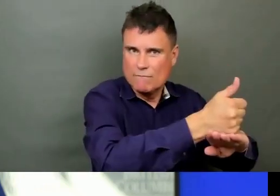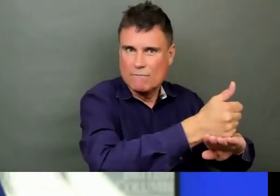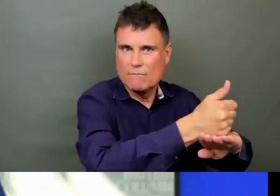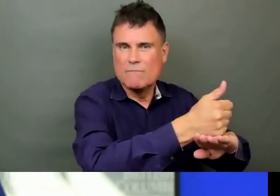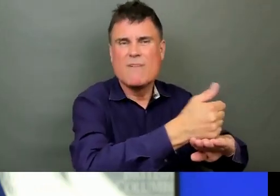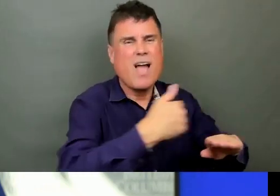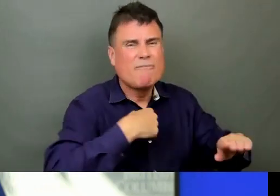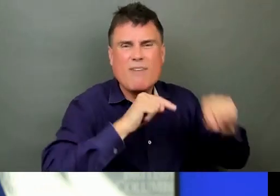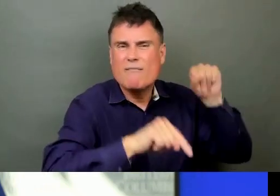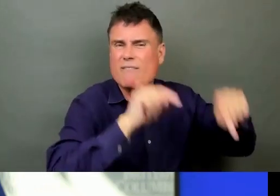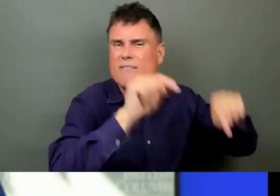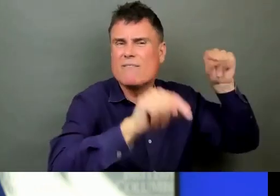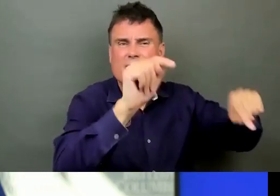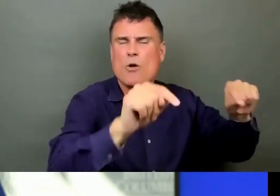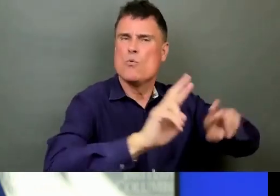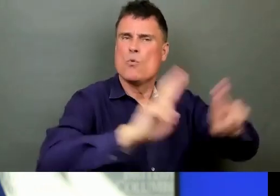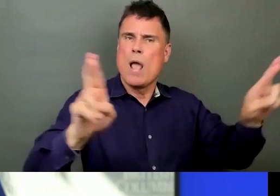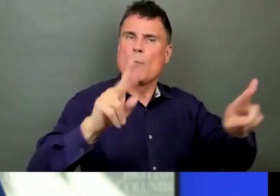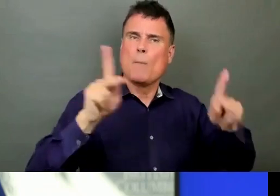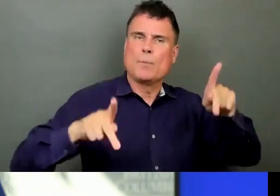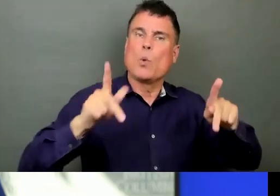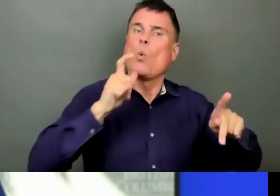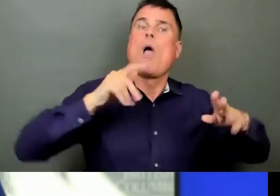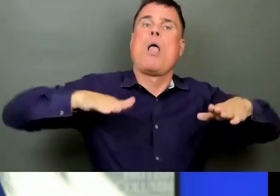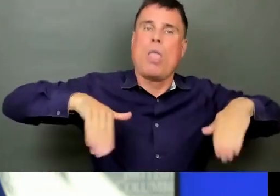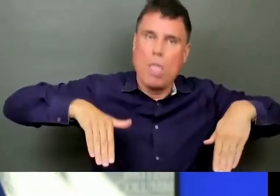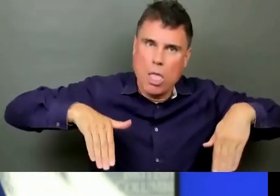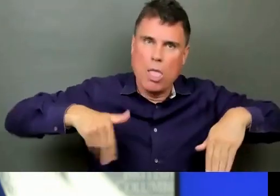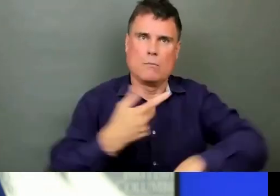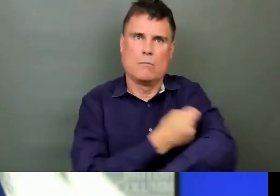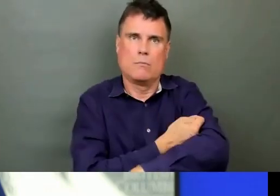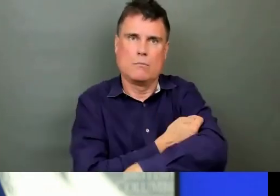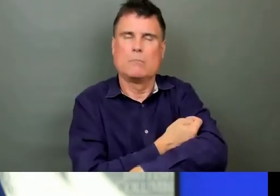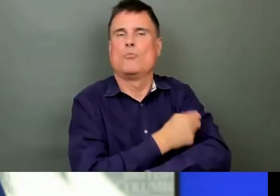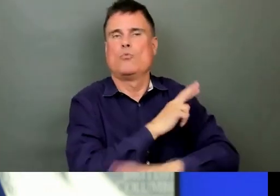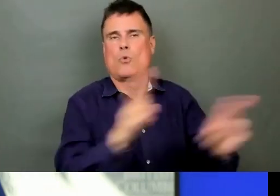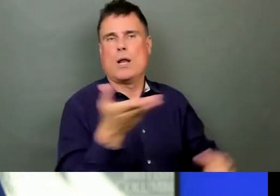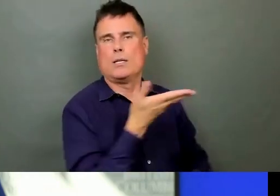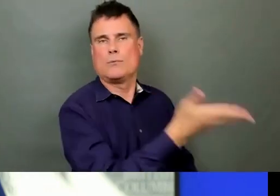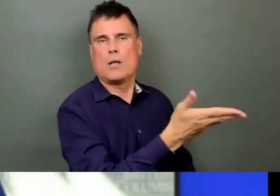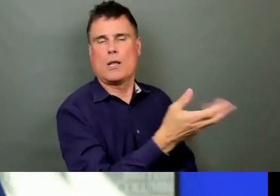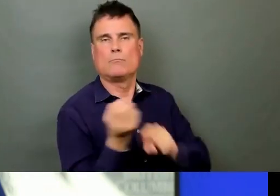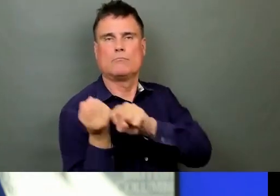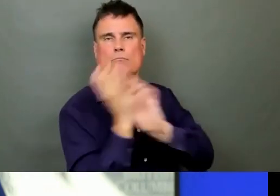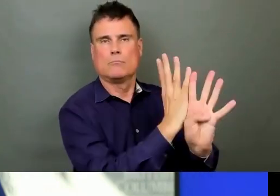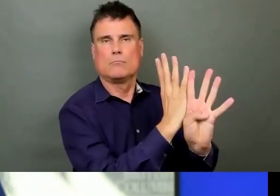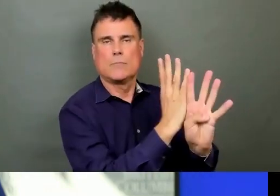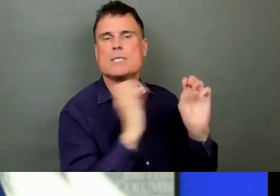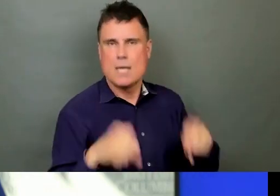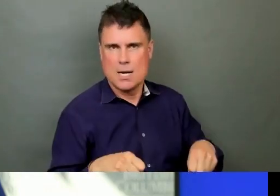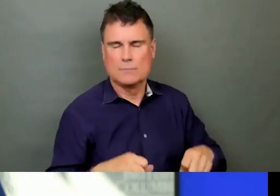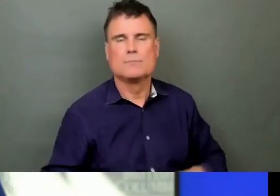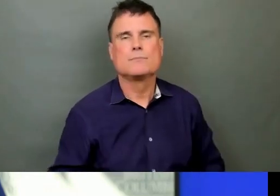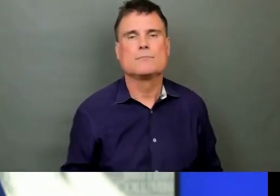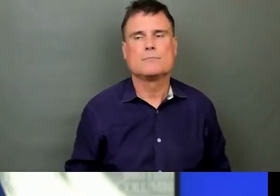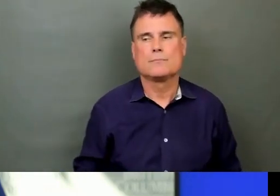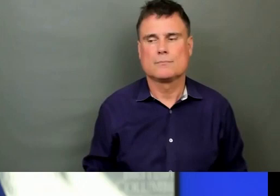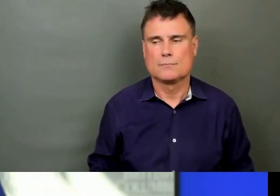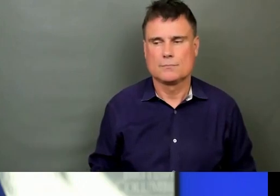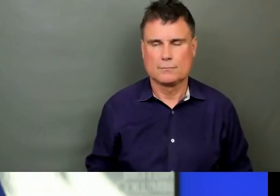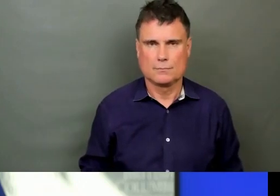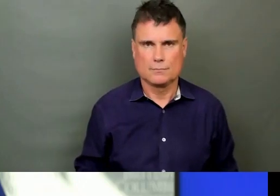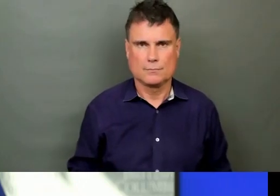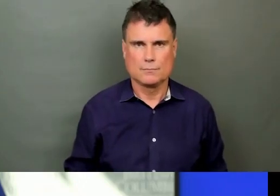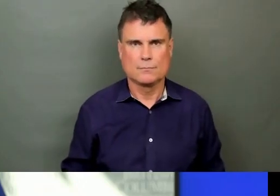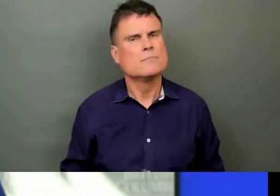immunization rates are at 82.4% on Vancouver Island. So above the provincial average. But they can always be higher. And so what I'm encouraging people to